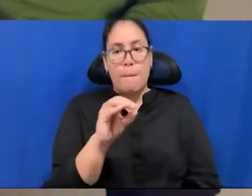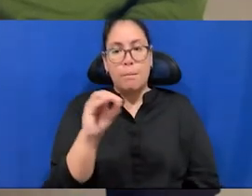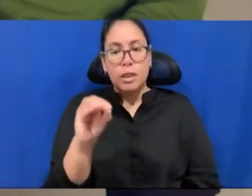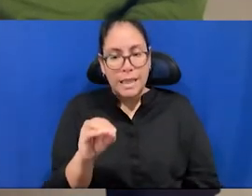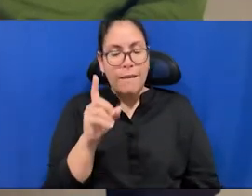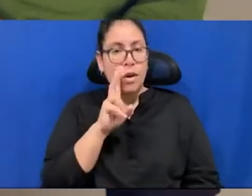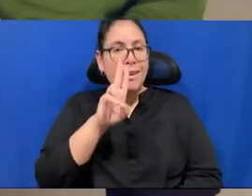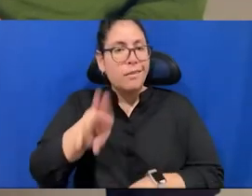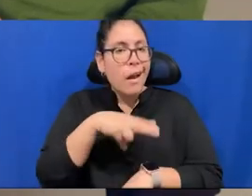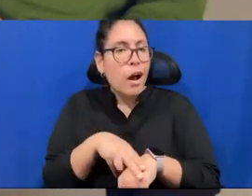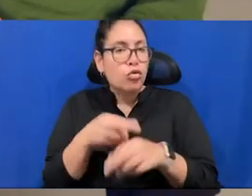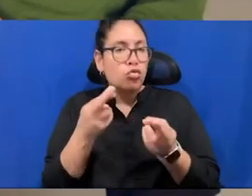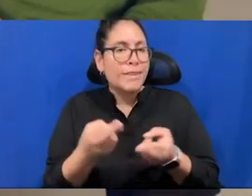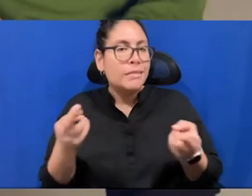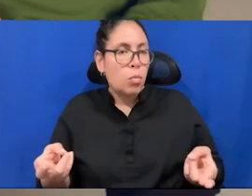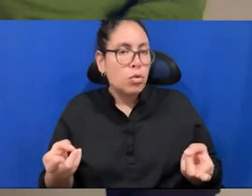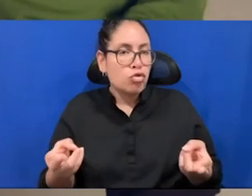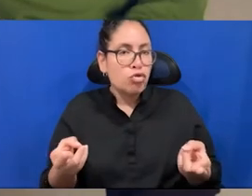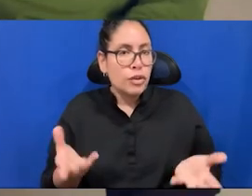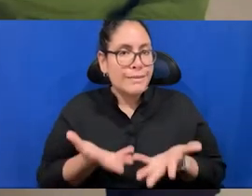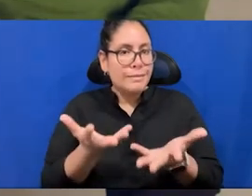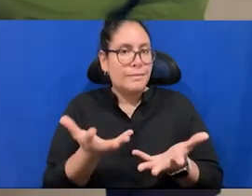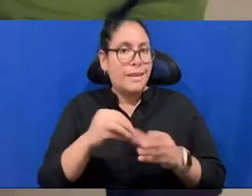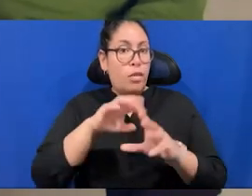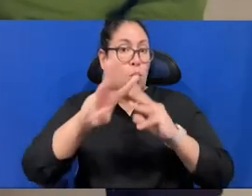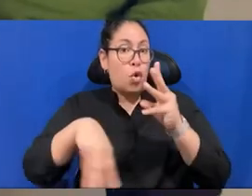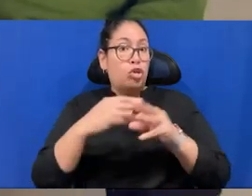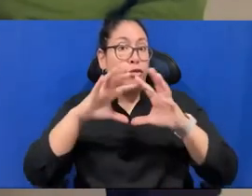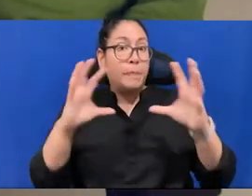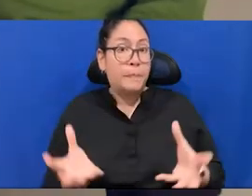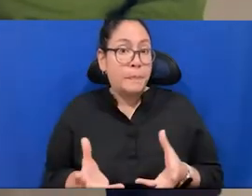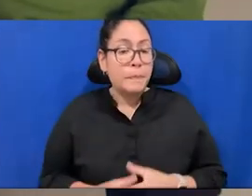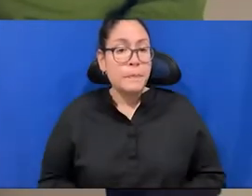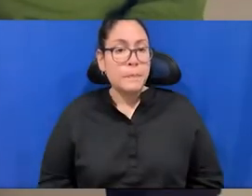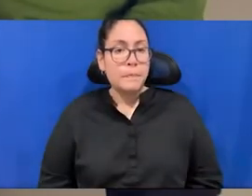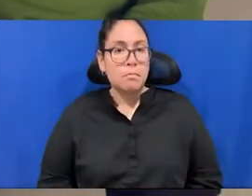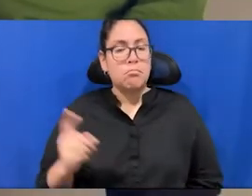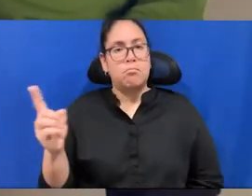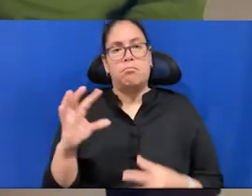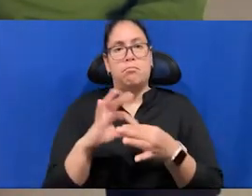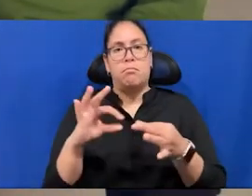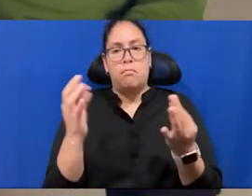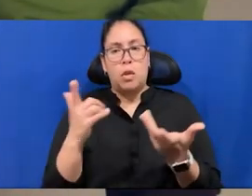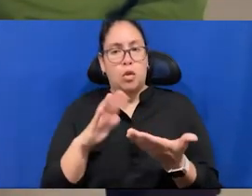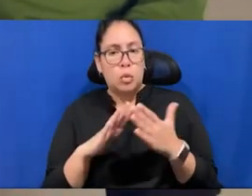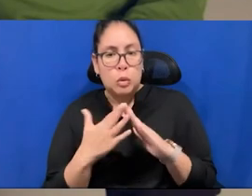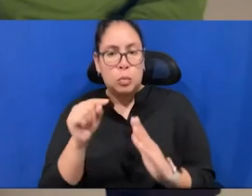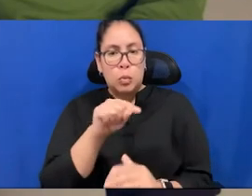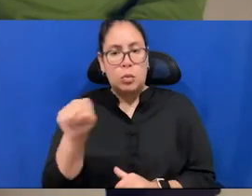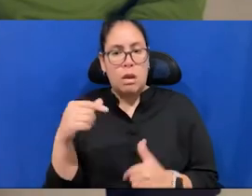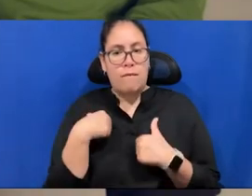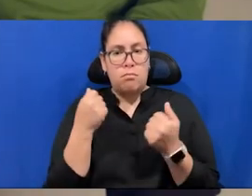were saying that, um, they think that these are our communities who have a lot of problems around ownership of property,